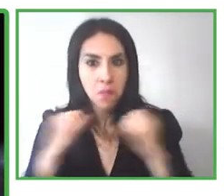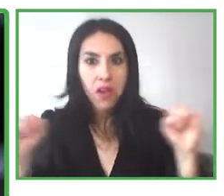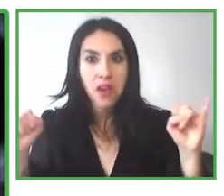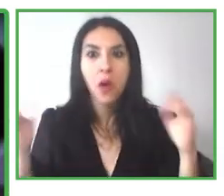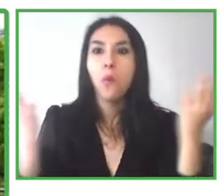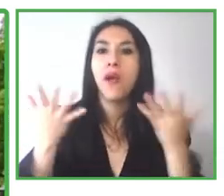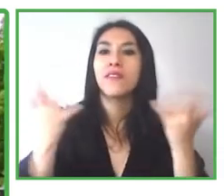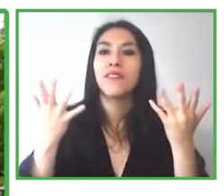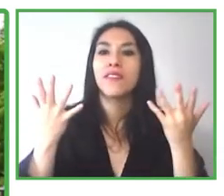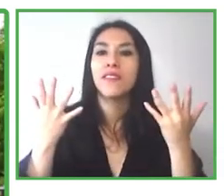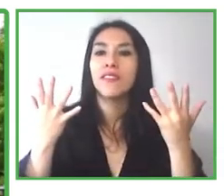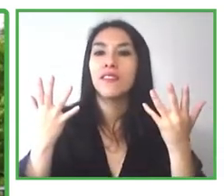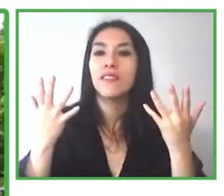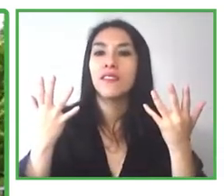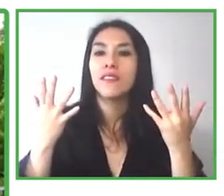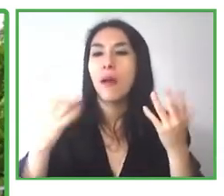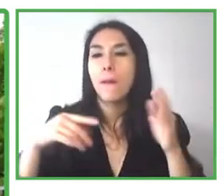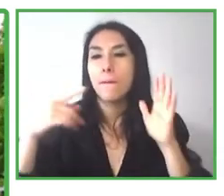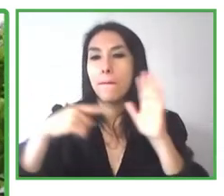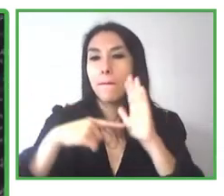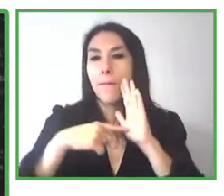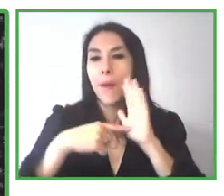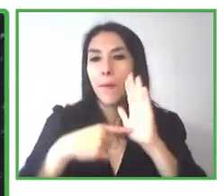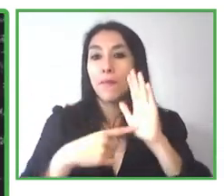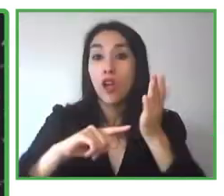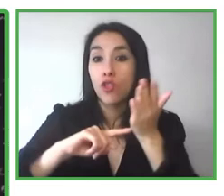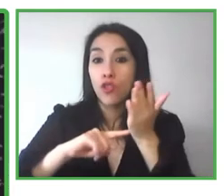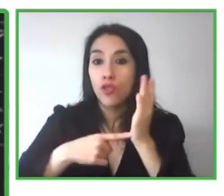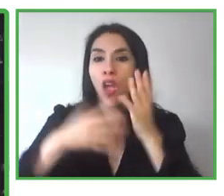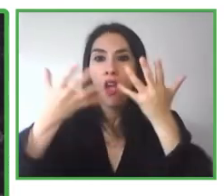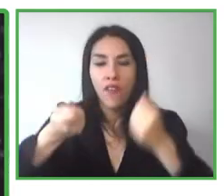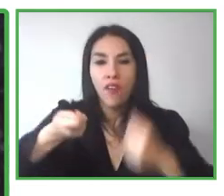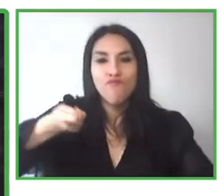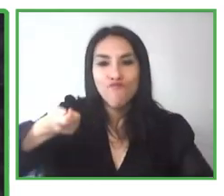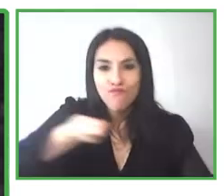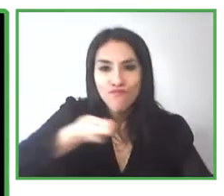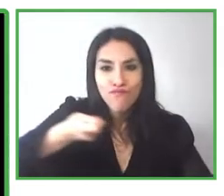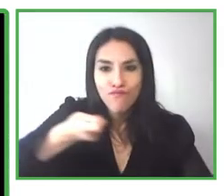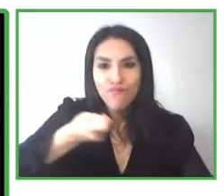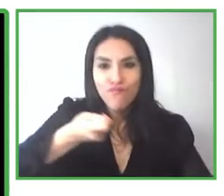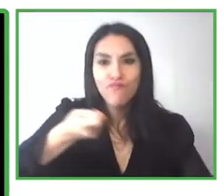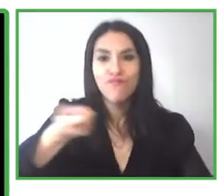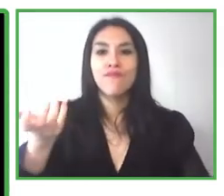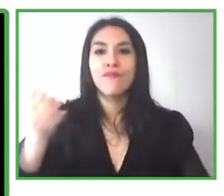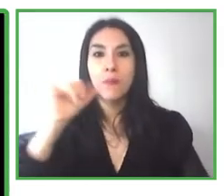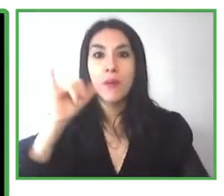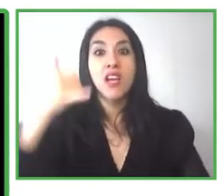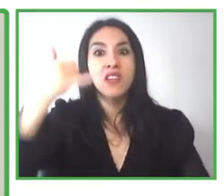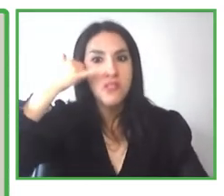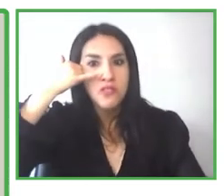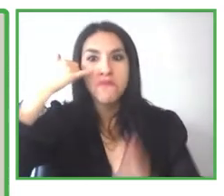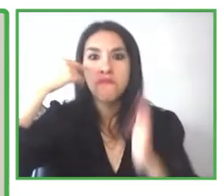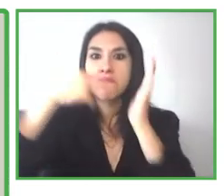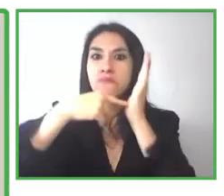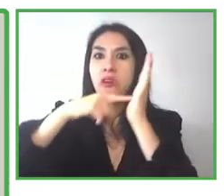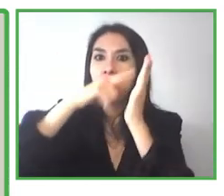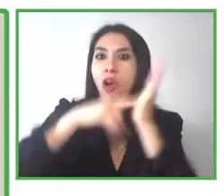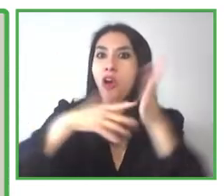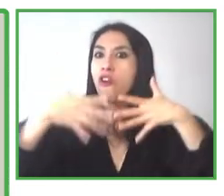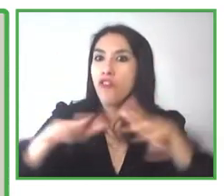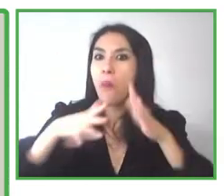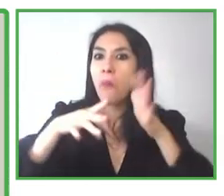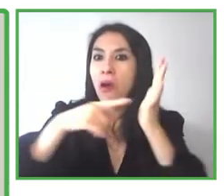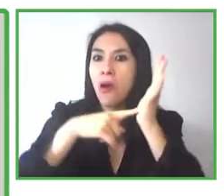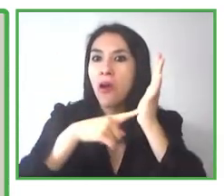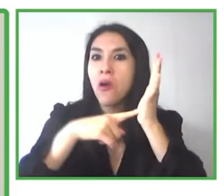I use low technologies such as this white cane and high technology like my smartphone. Seeing AI